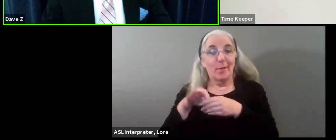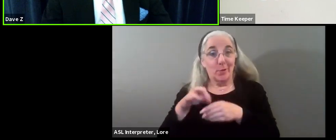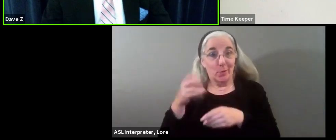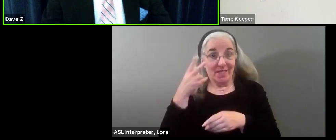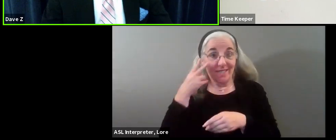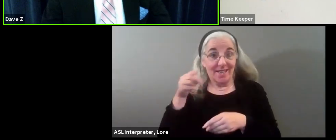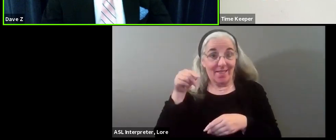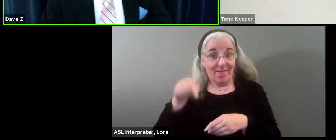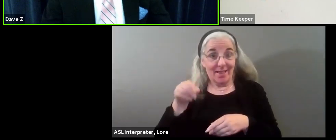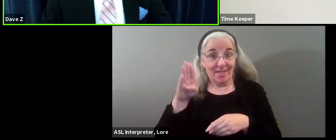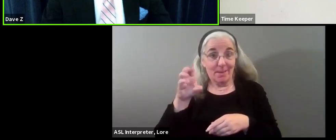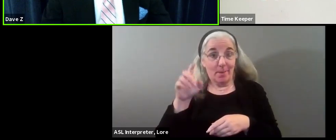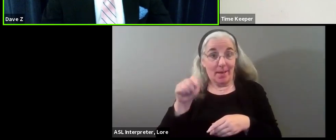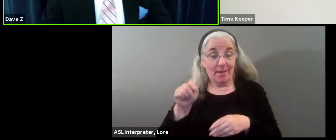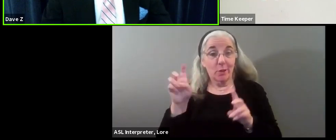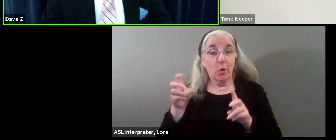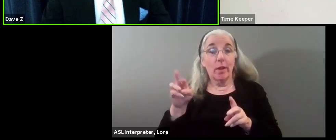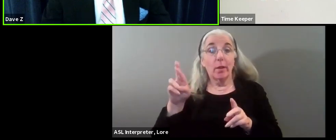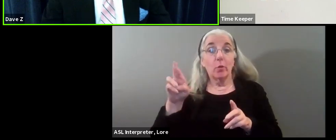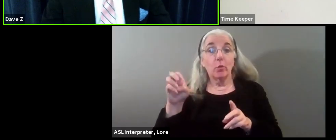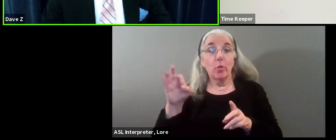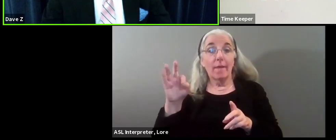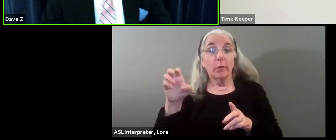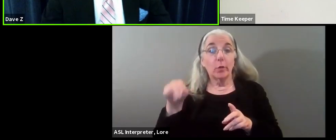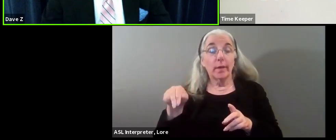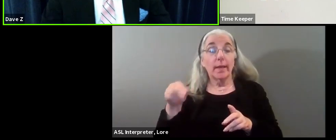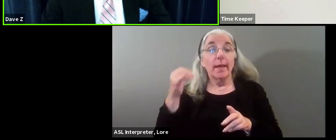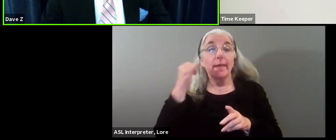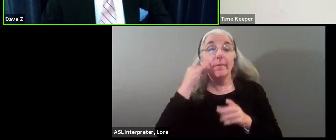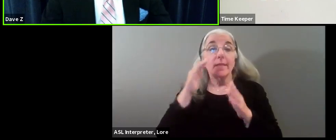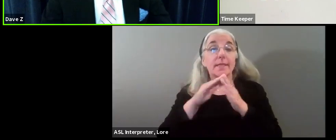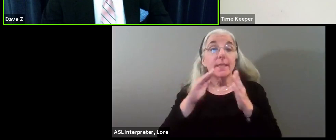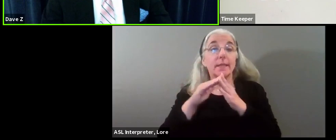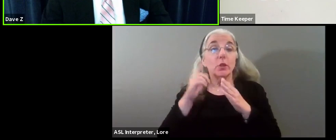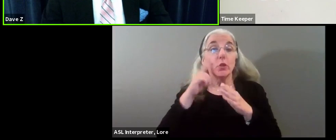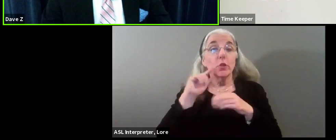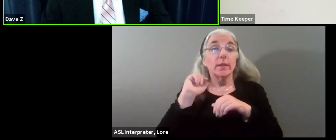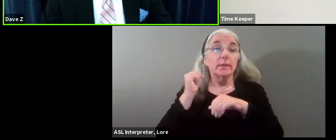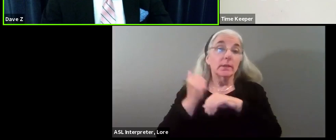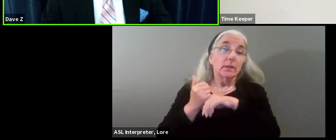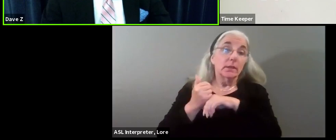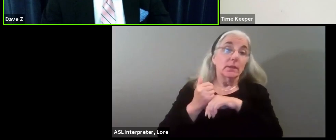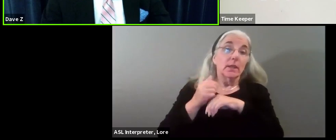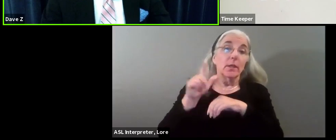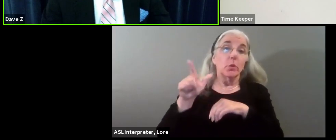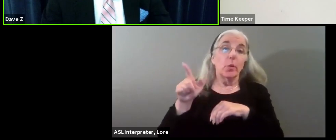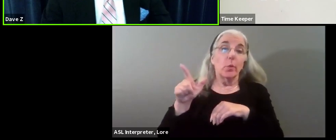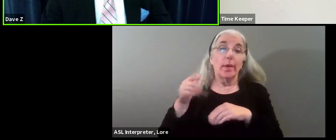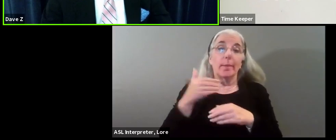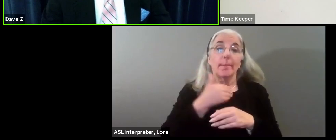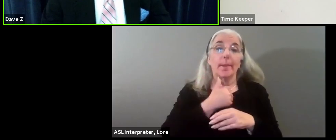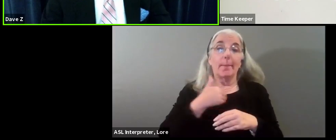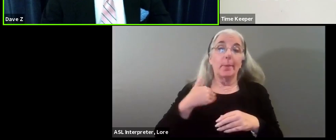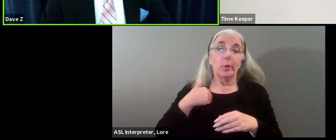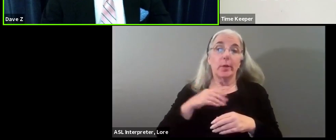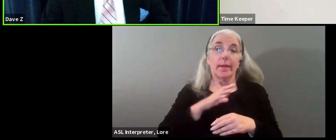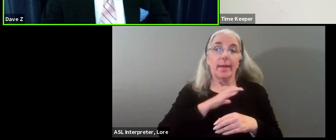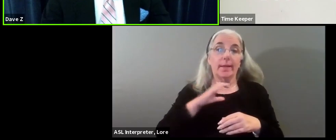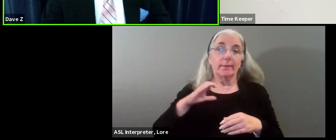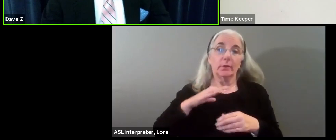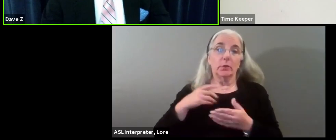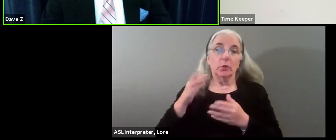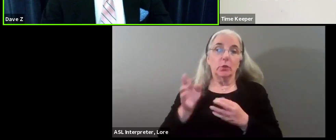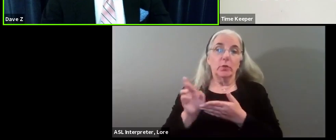The referendum question asks if the City Council of Greenbelt should establish a 21 member council to review discuss